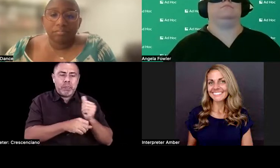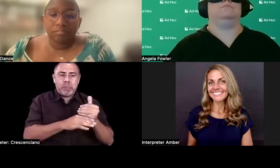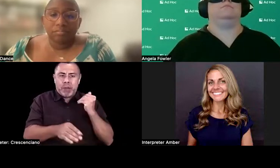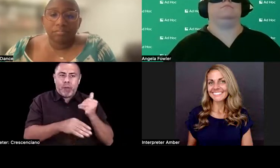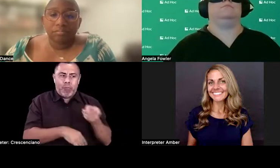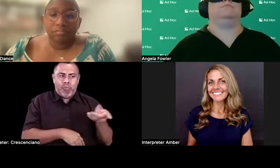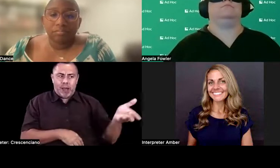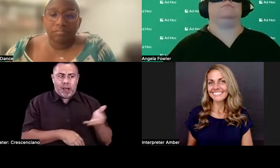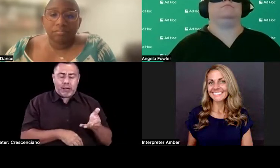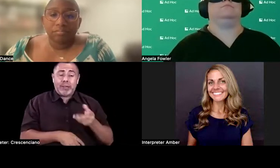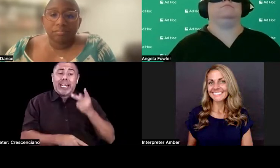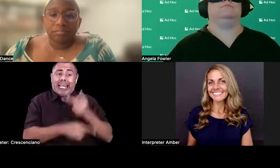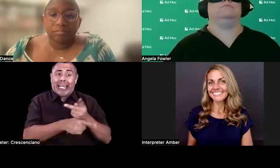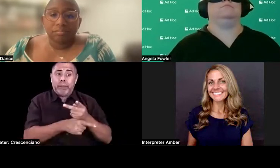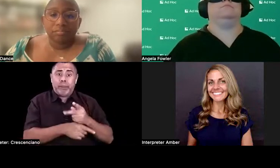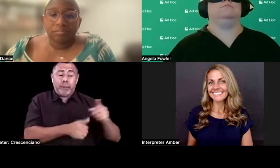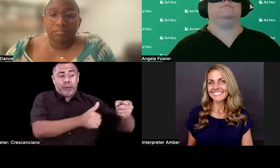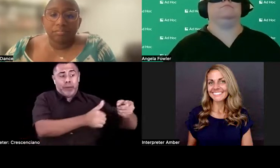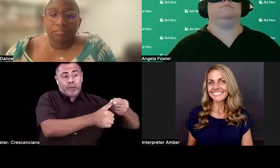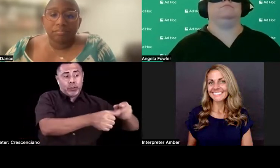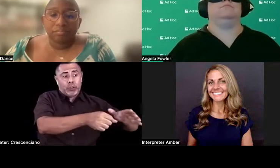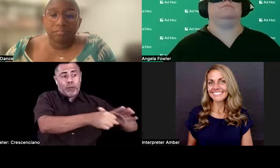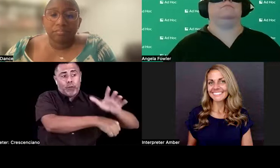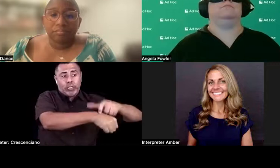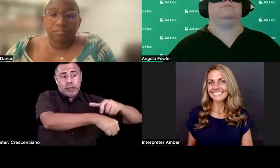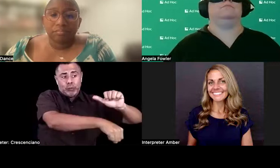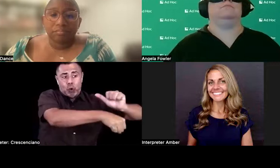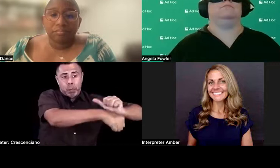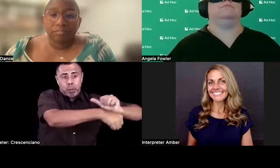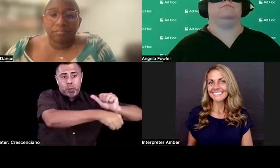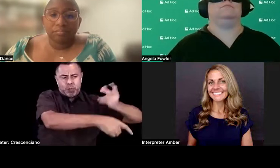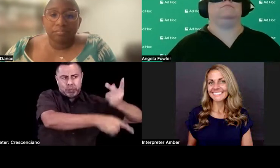and effectively they are.